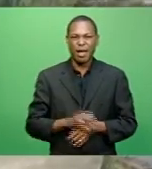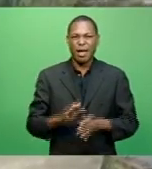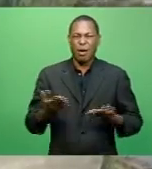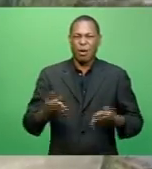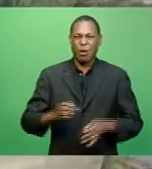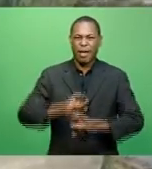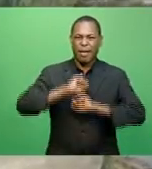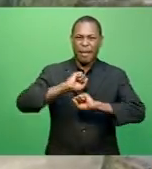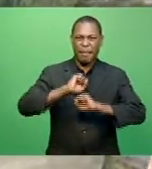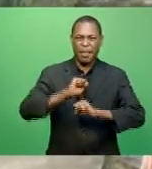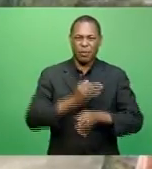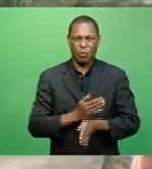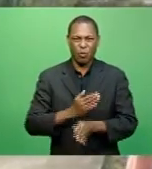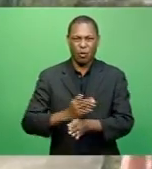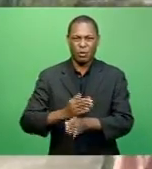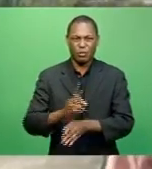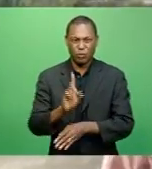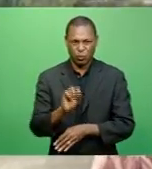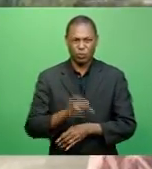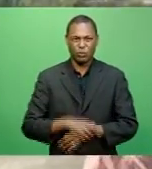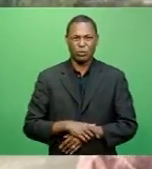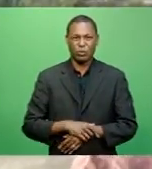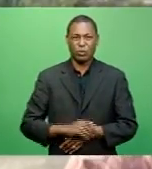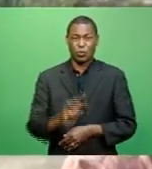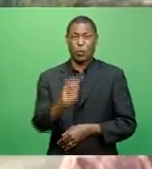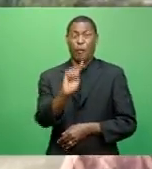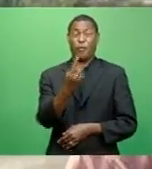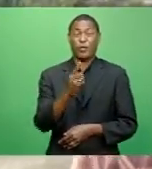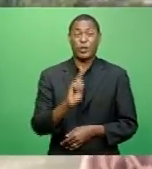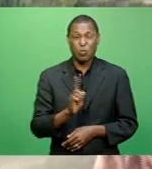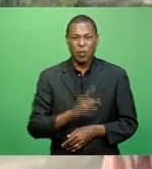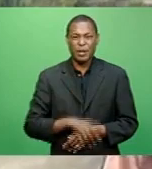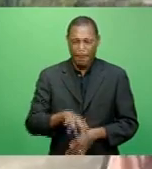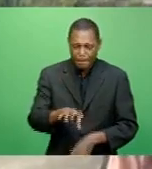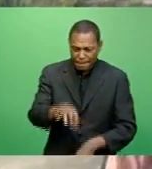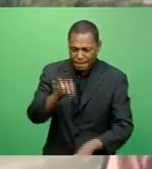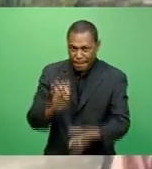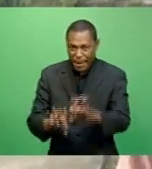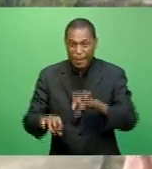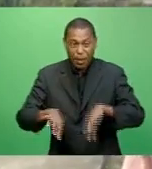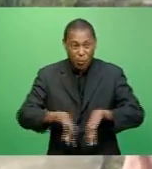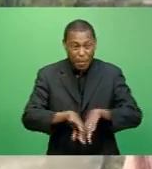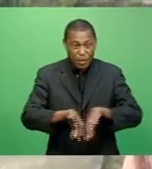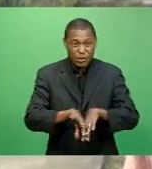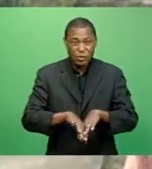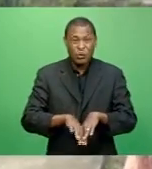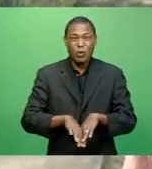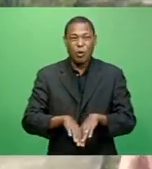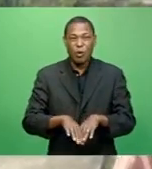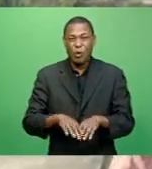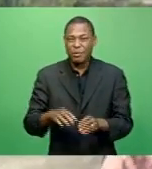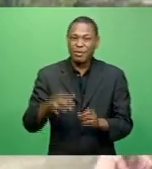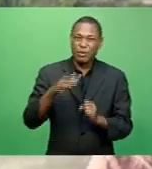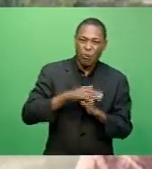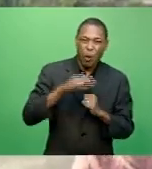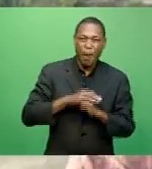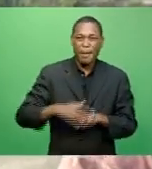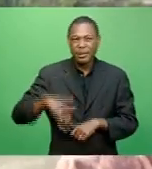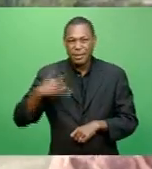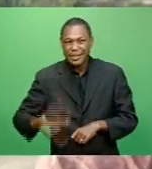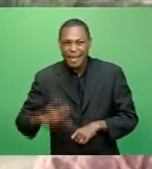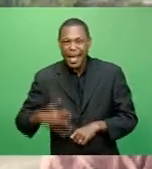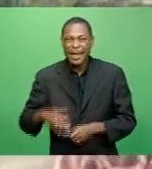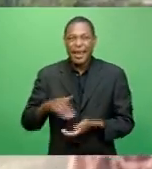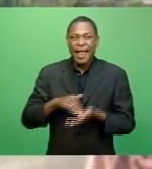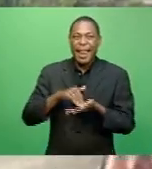thought we're doing will be on the water, on our stand-up boards. We'll pick up whatever's on the surface and on the sides. We've been asked to also help